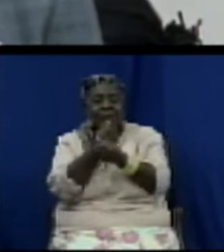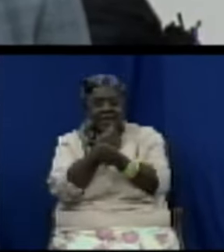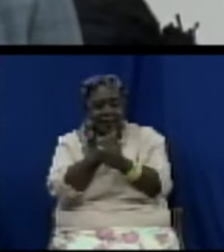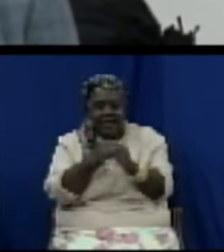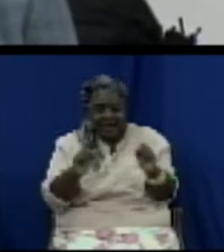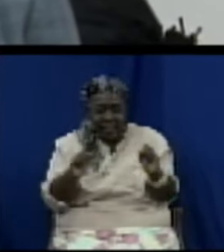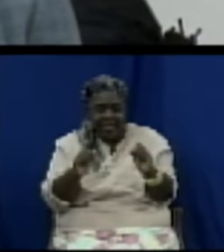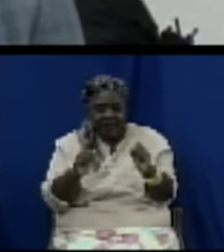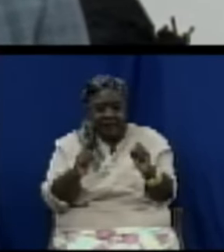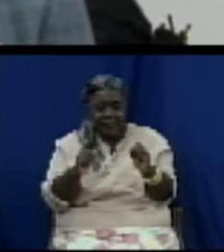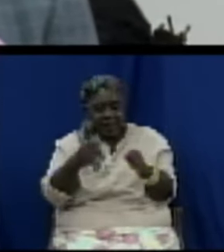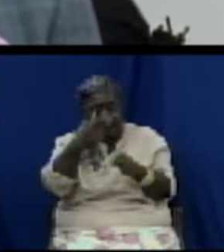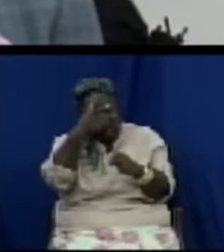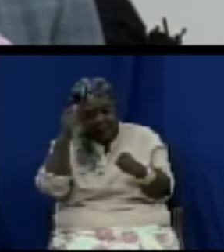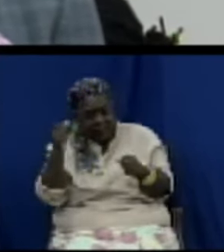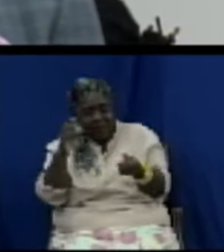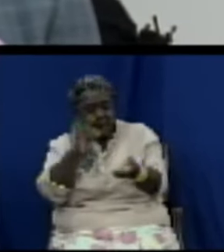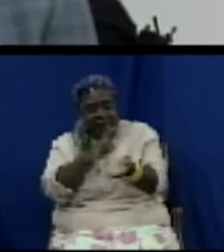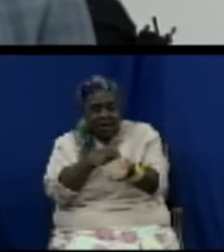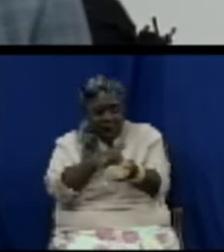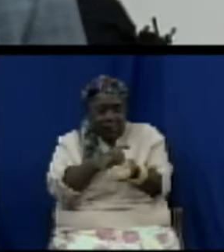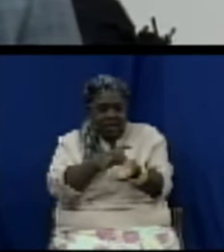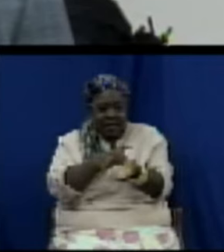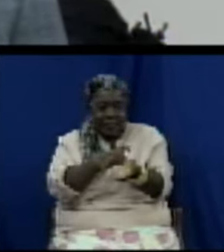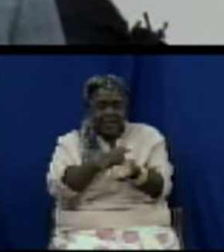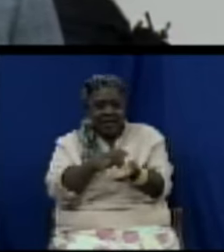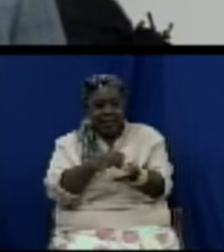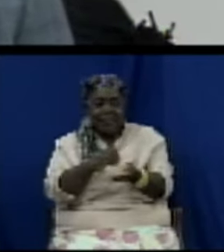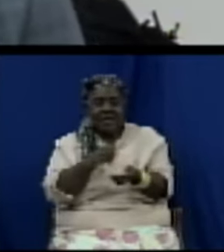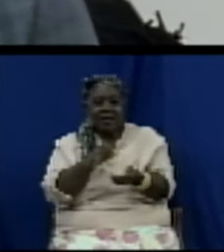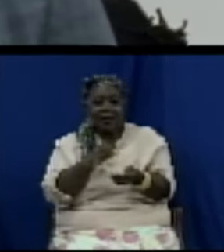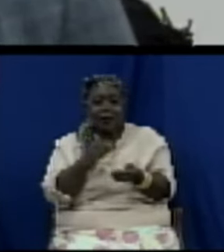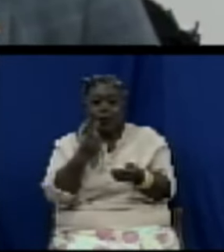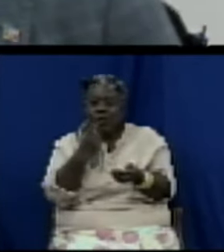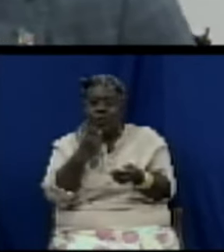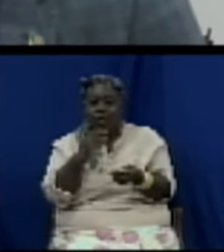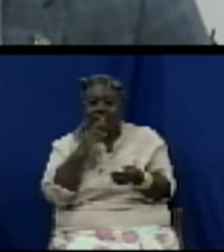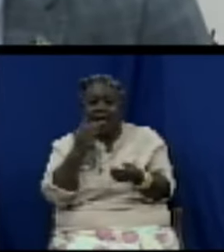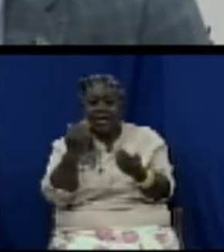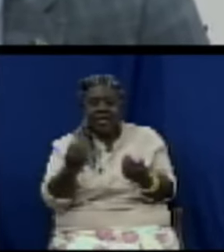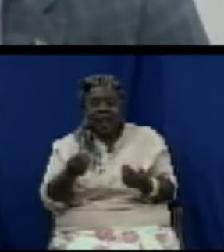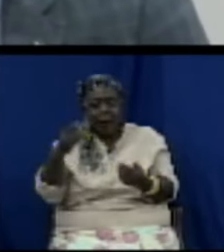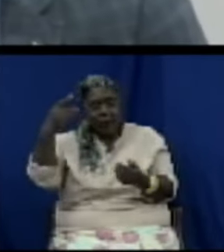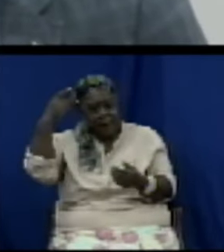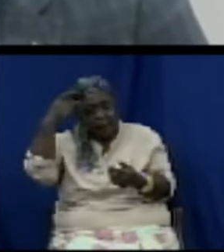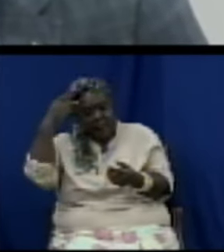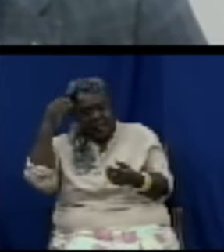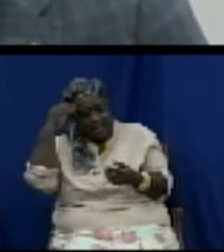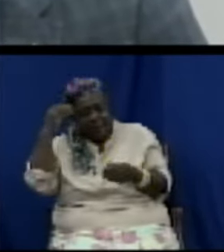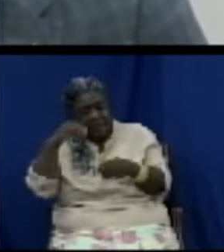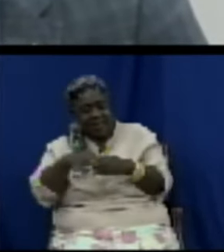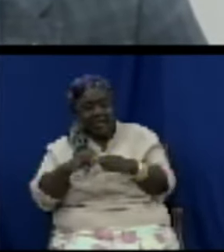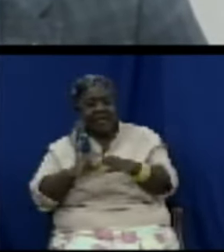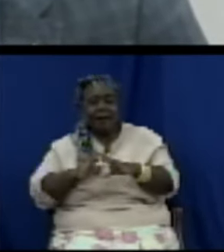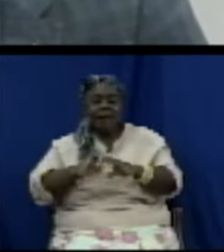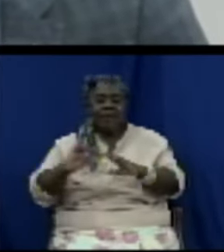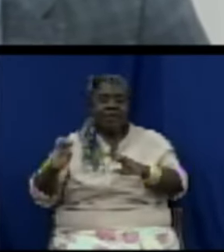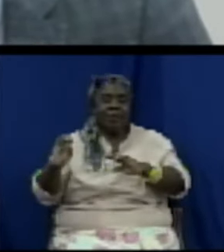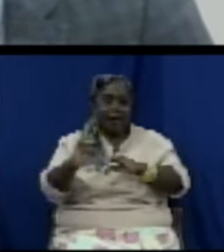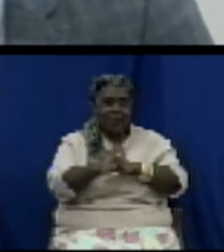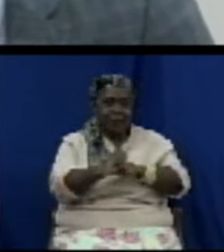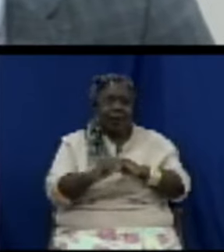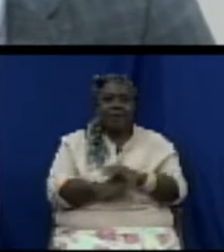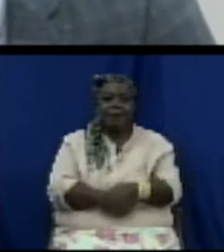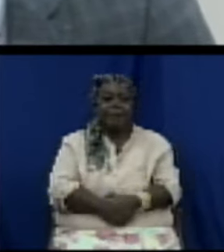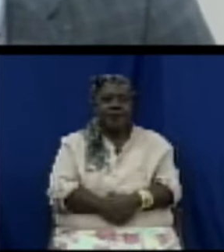this also so that we can save tens of thousands of lives here in the Caribbean. I